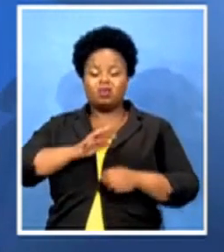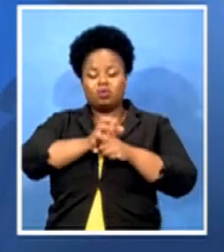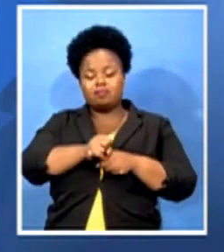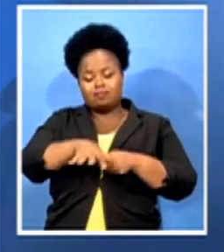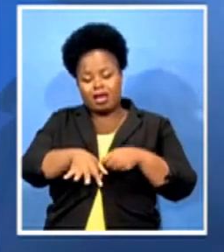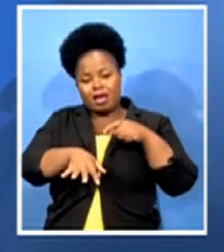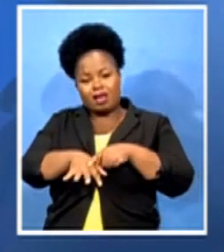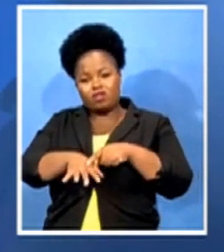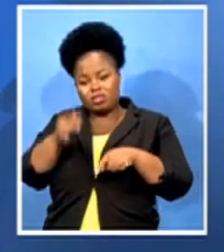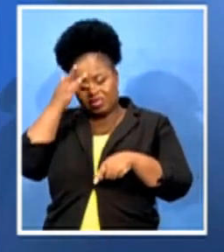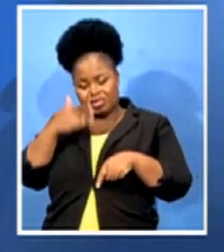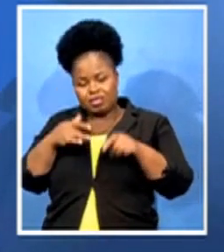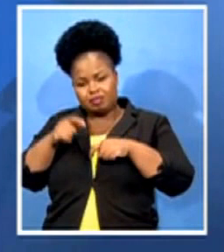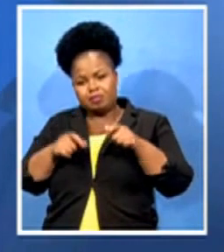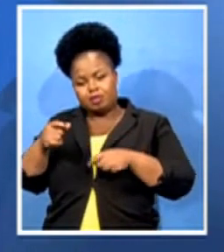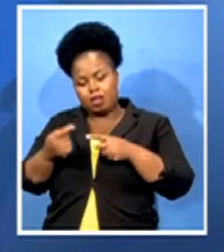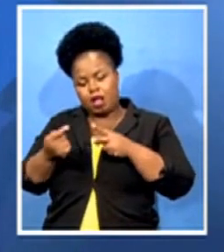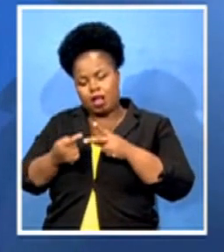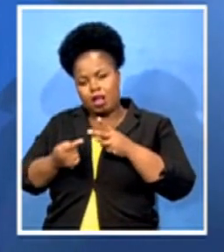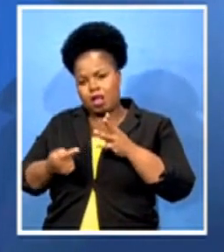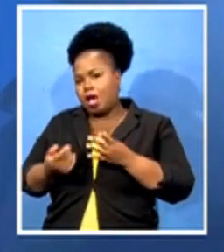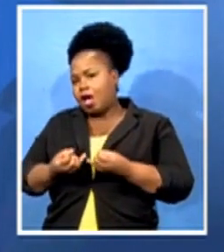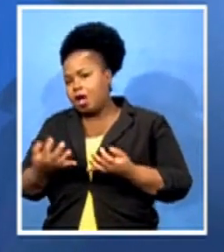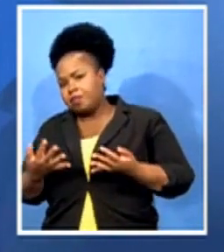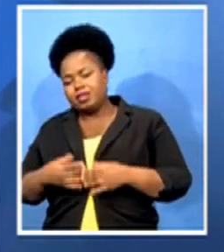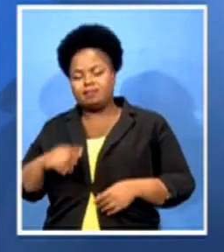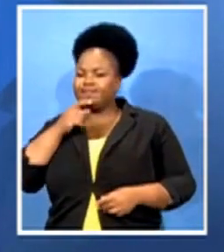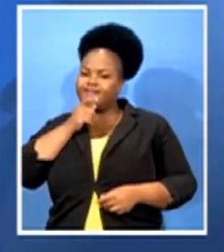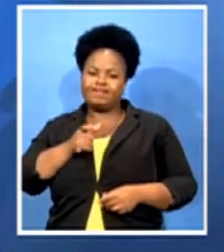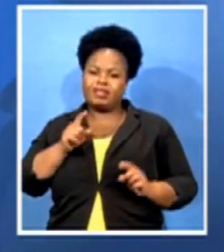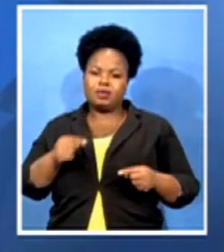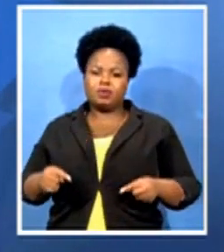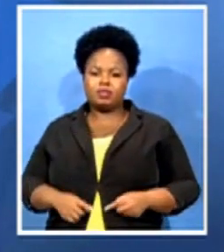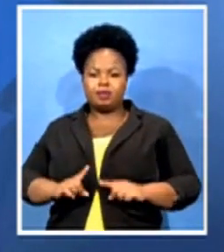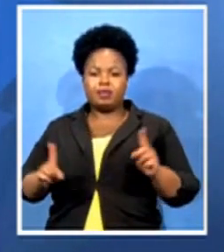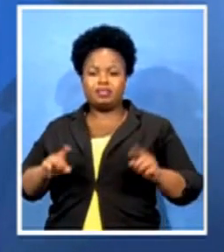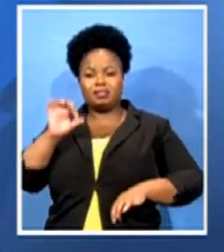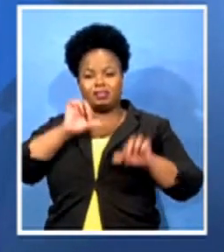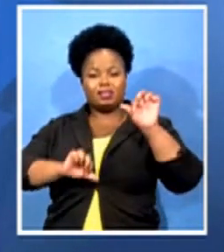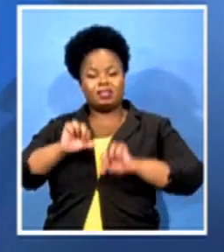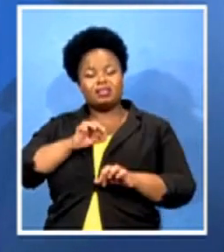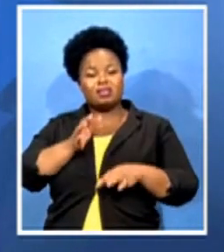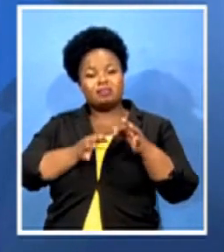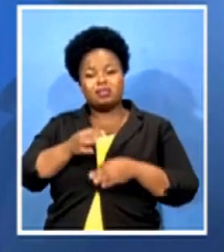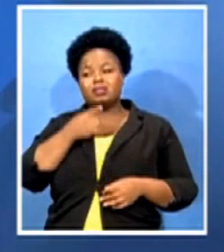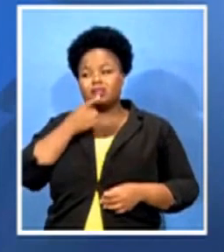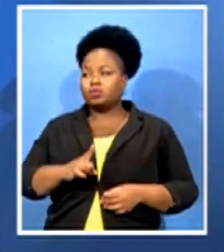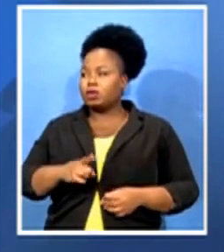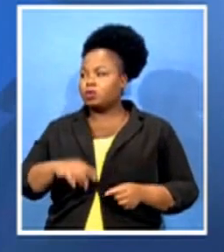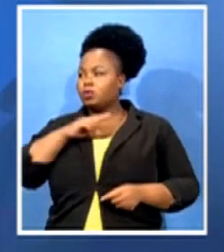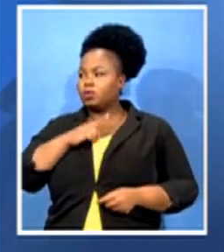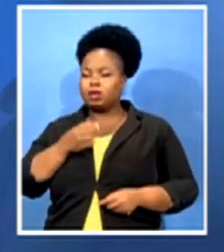so. But the nature at which scientists have described it, to say, unlike during our first wave, this current